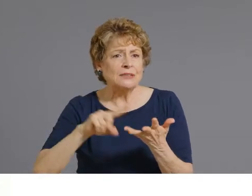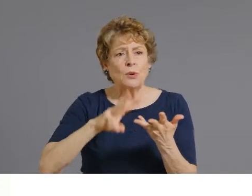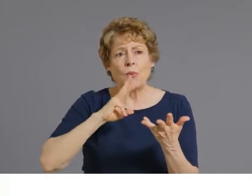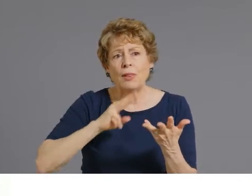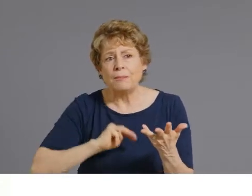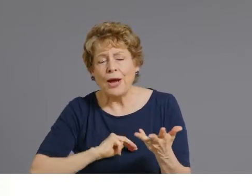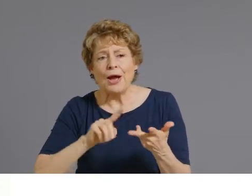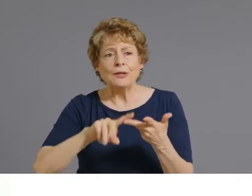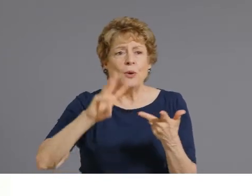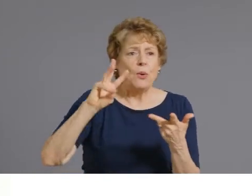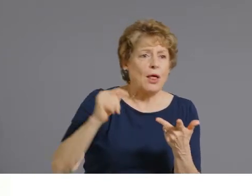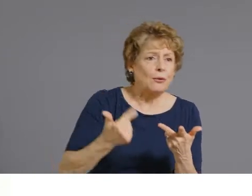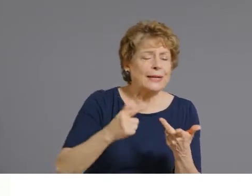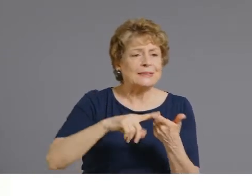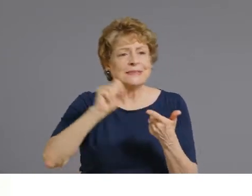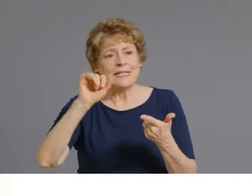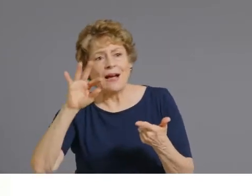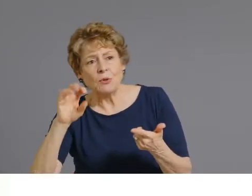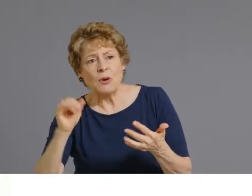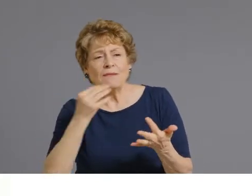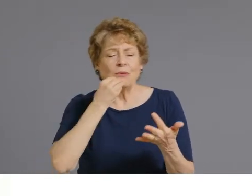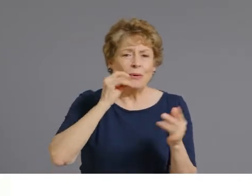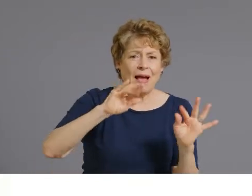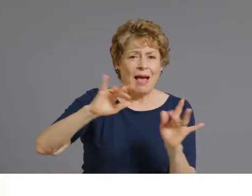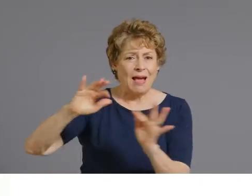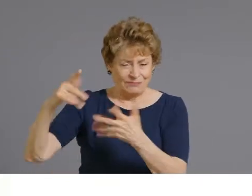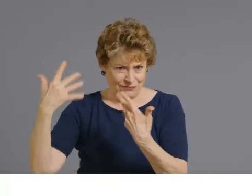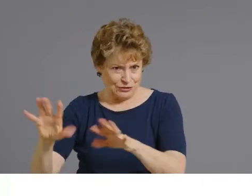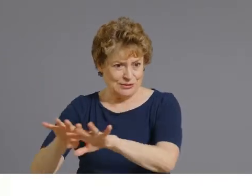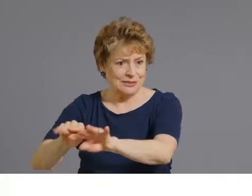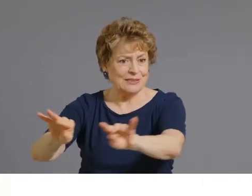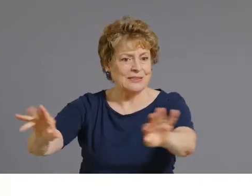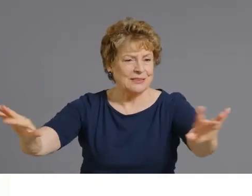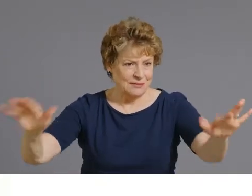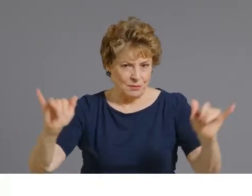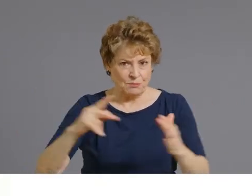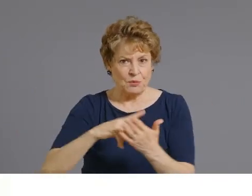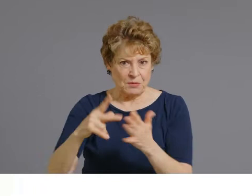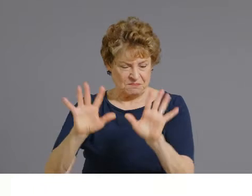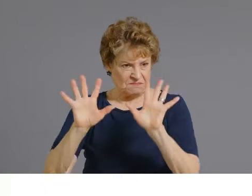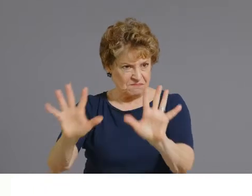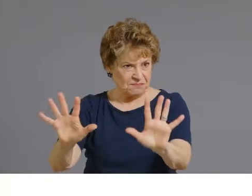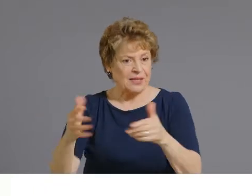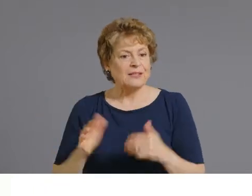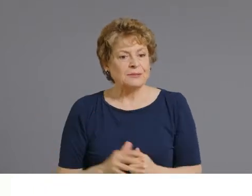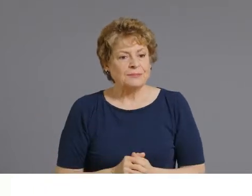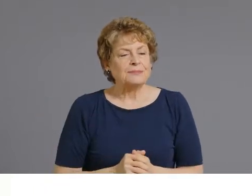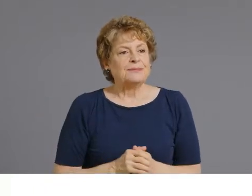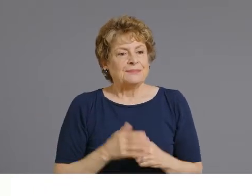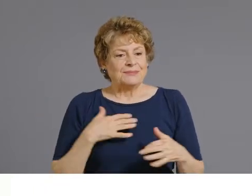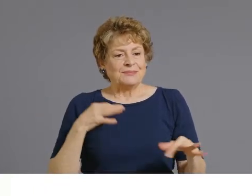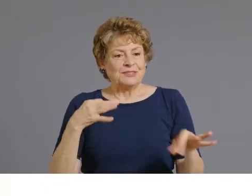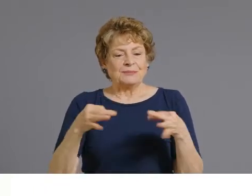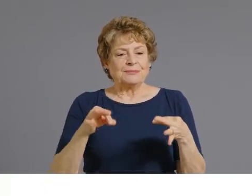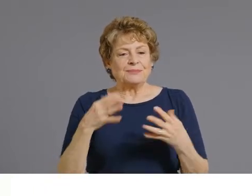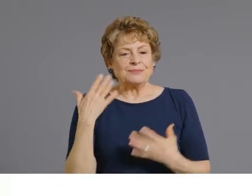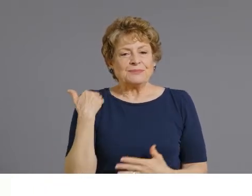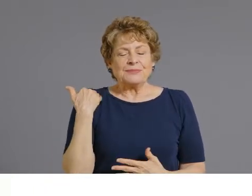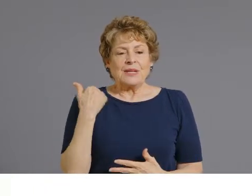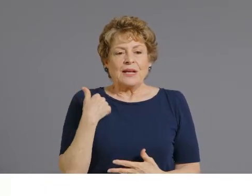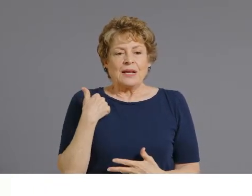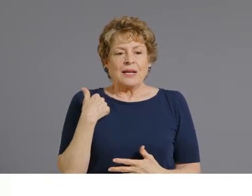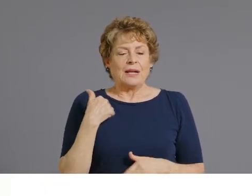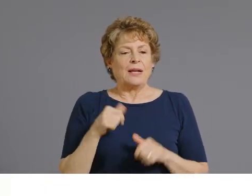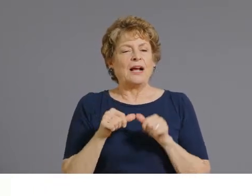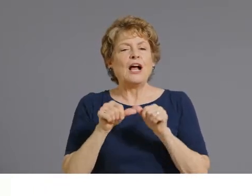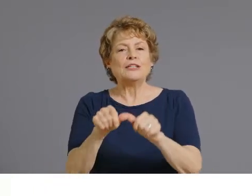of pharmacies that are participating in the program. We've we've briefed you on our efforts to get our long term care facilities vaccinated